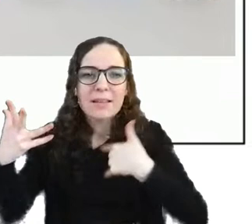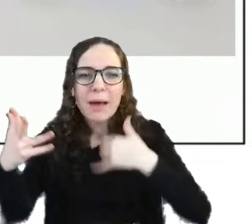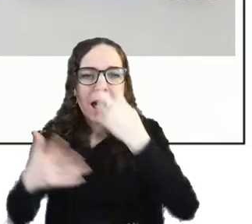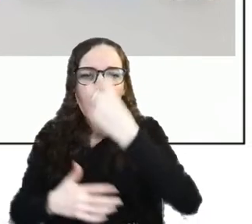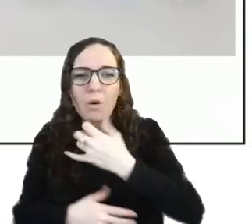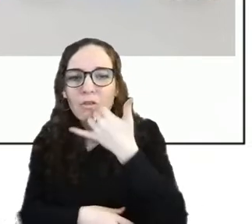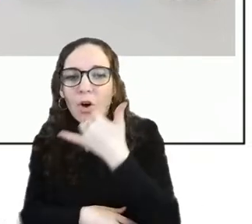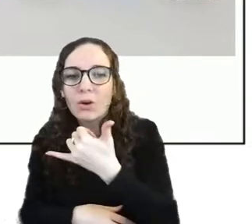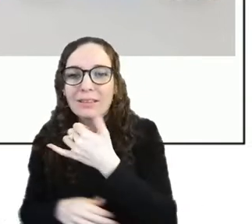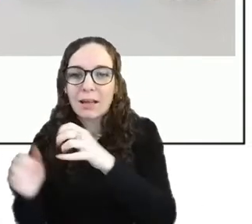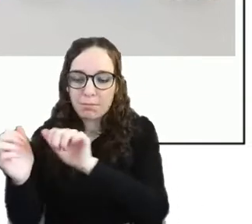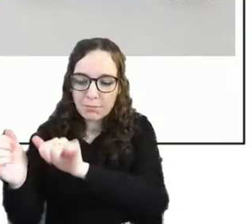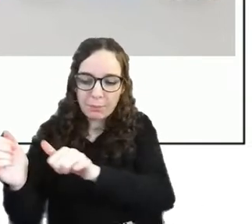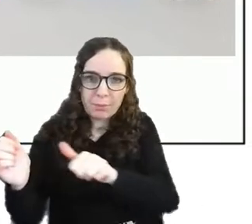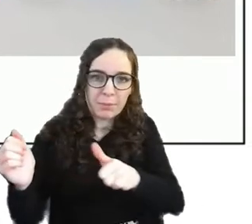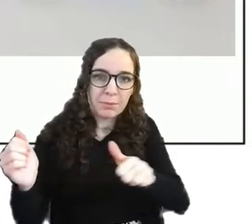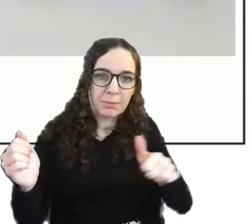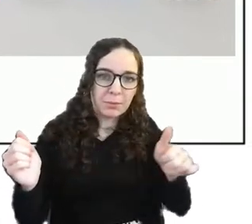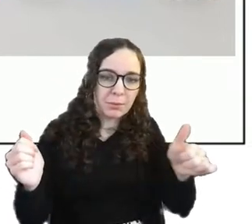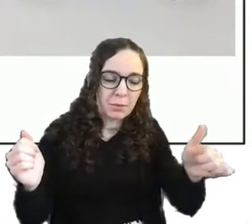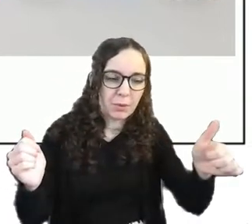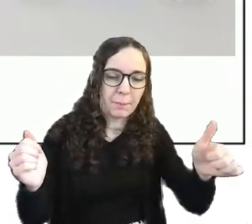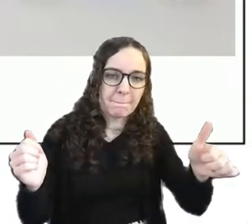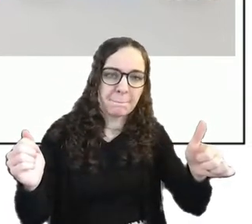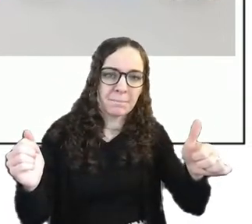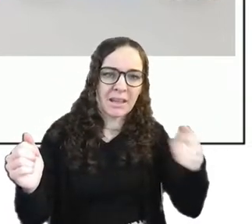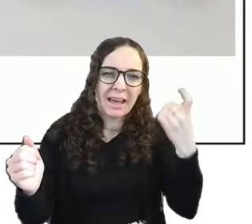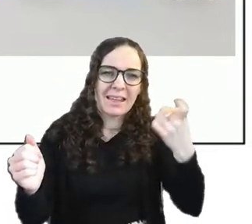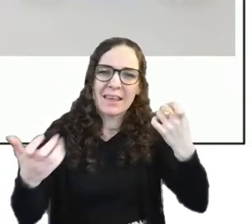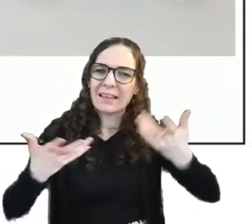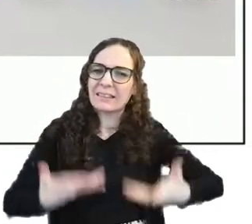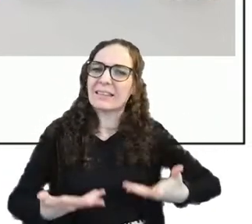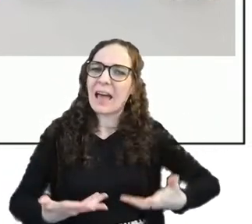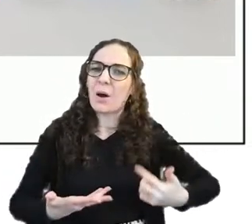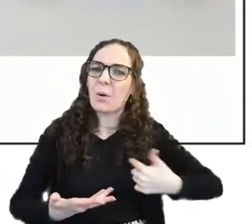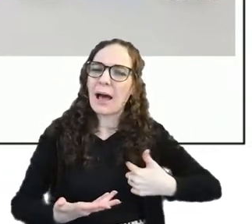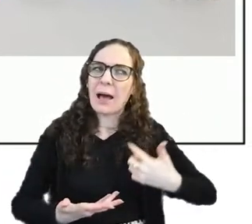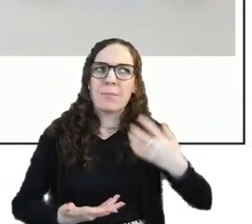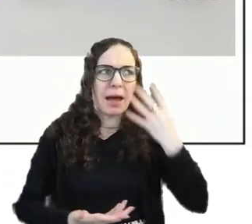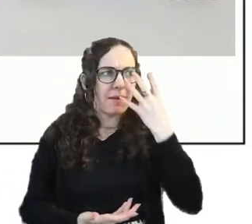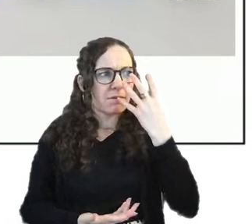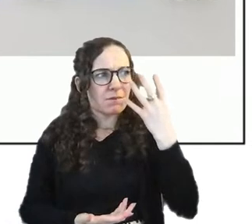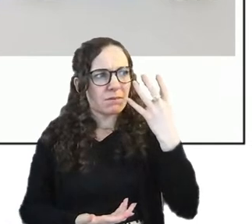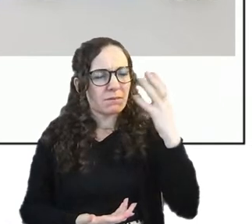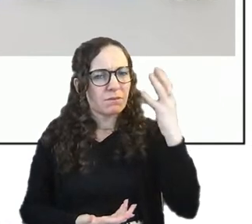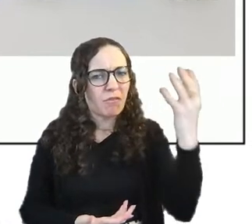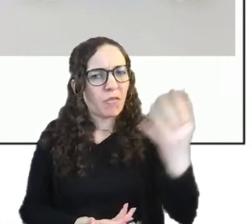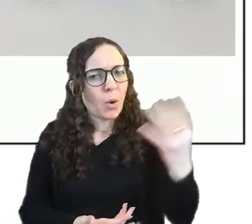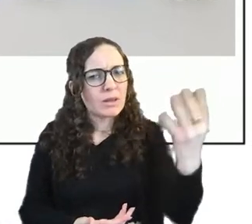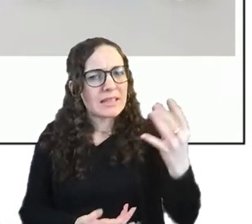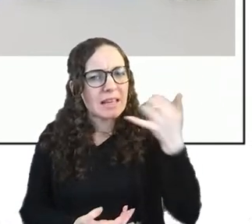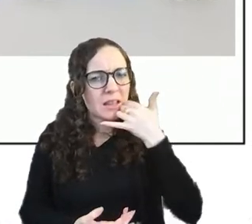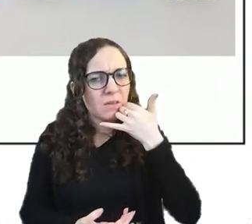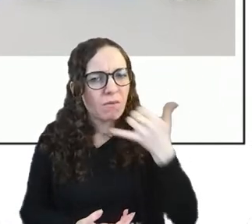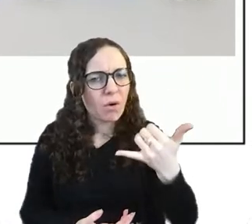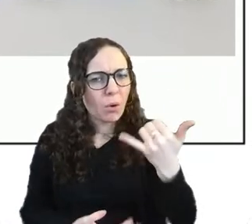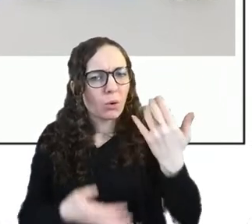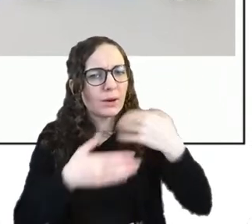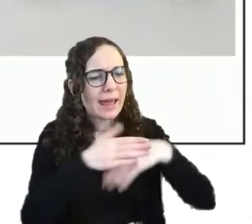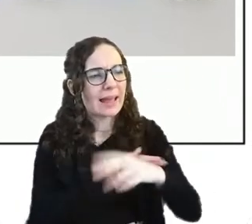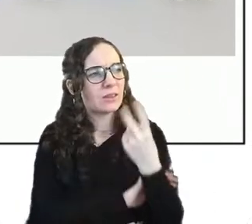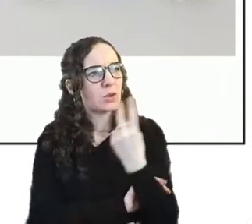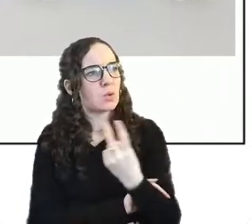i think i've worked out that i've had i'm now on my 14th phone in 22 years because i started